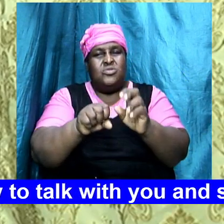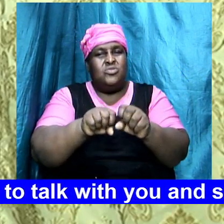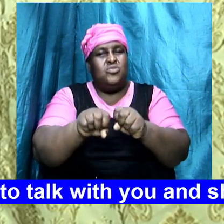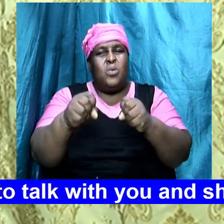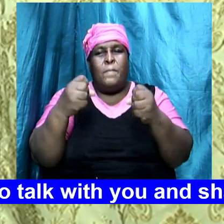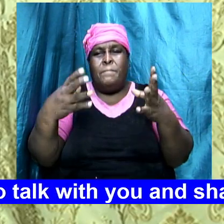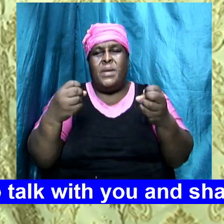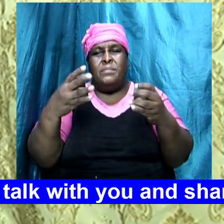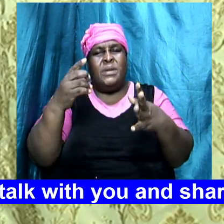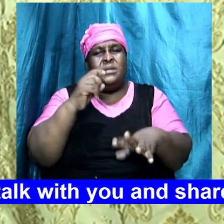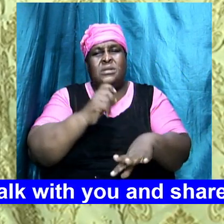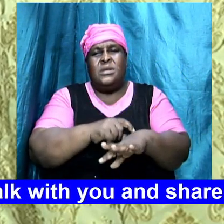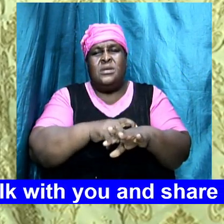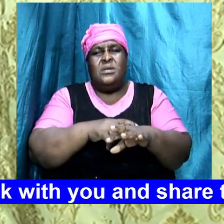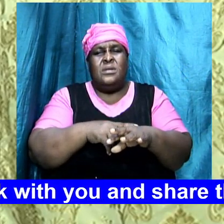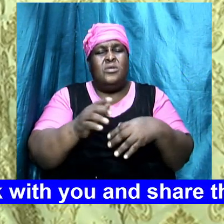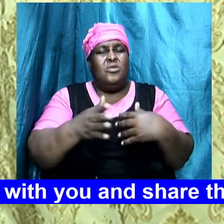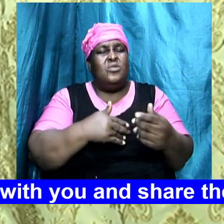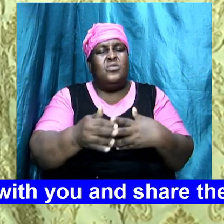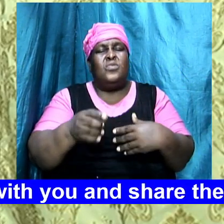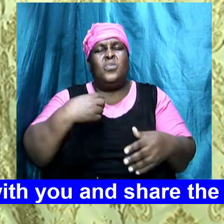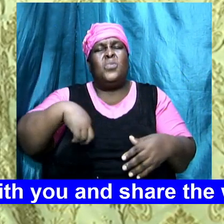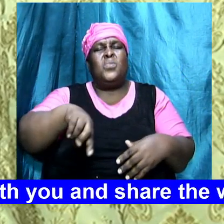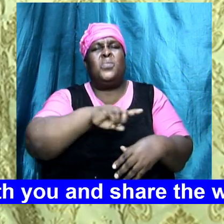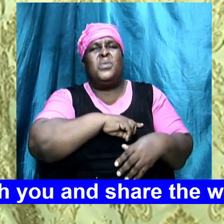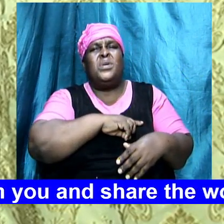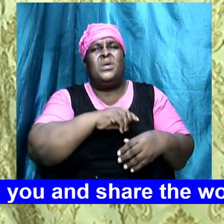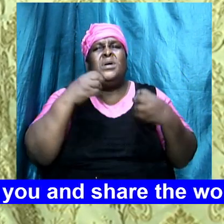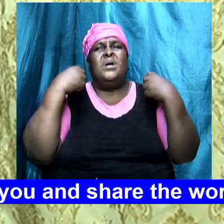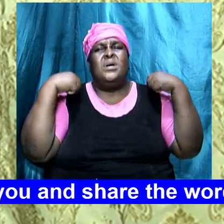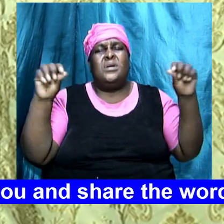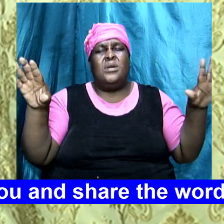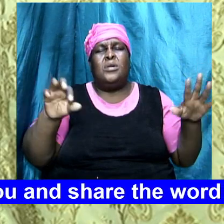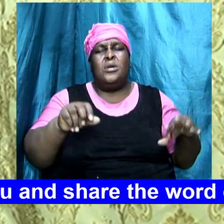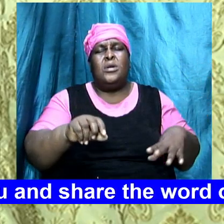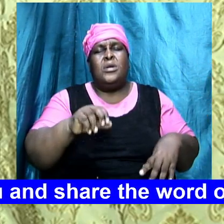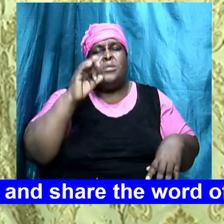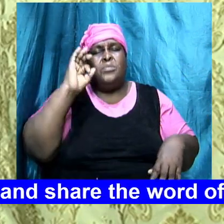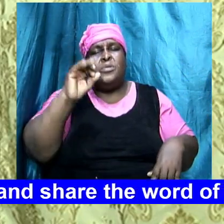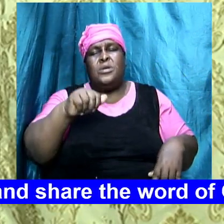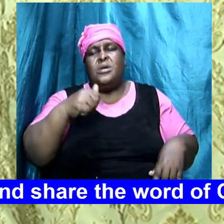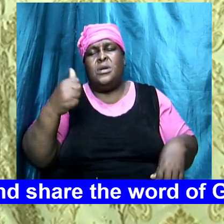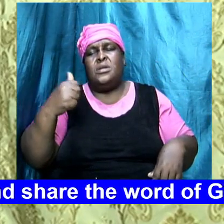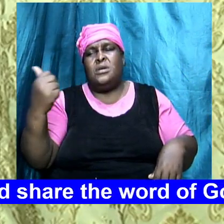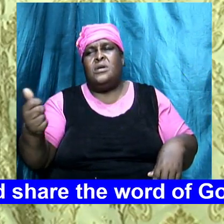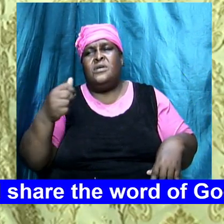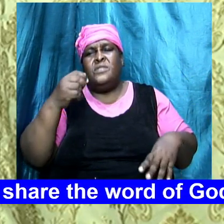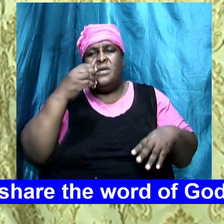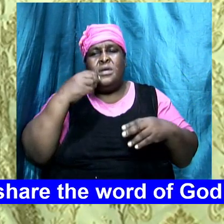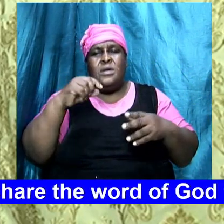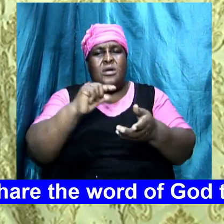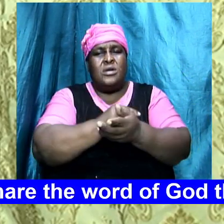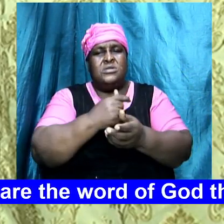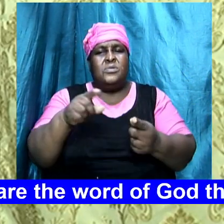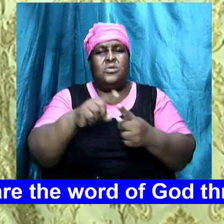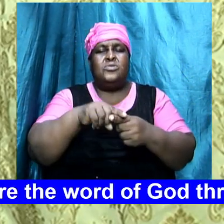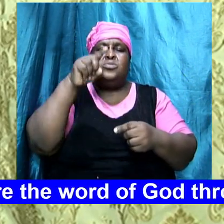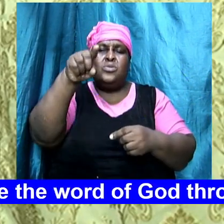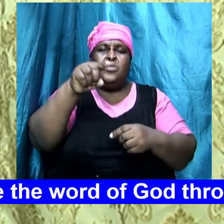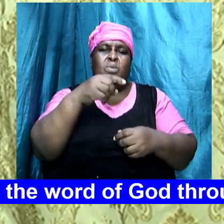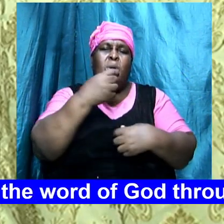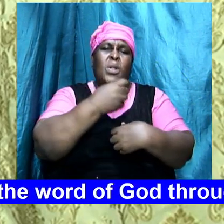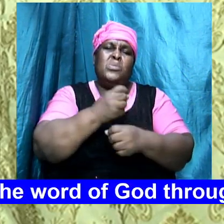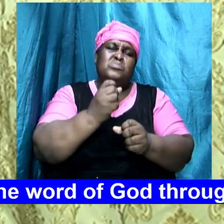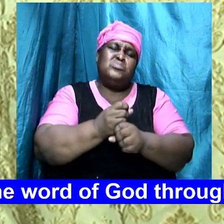though we are an angel preach any other gospel unto you let him be a curse and I say it again